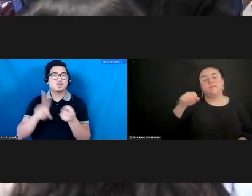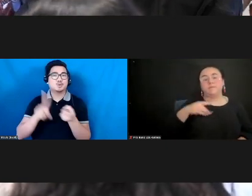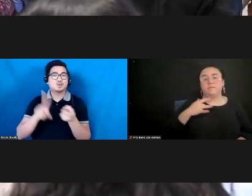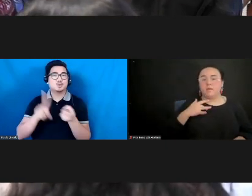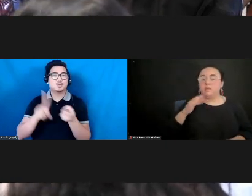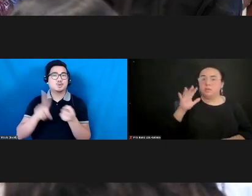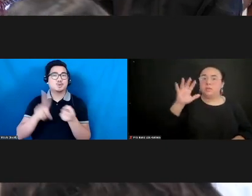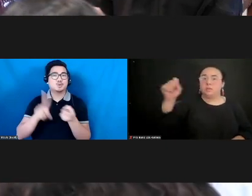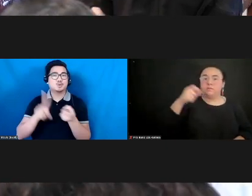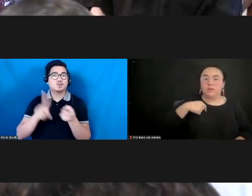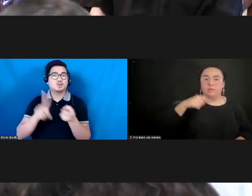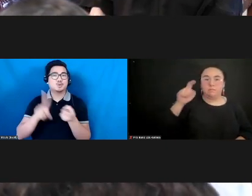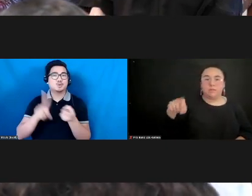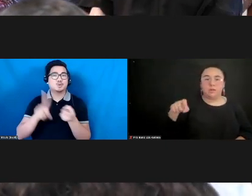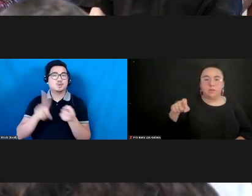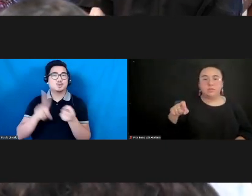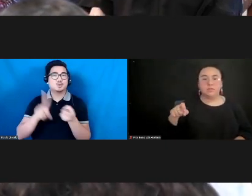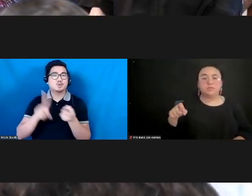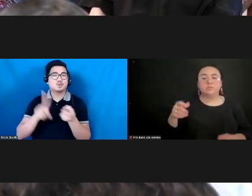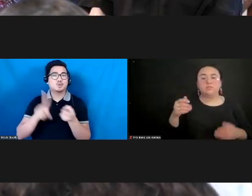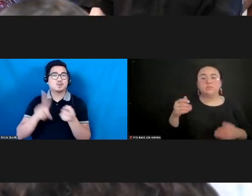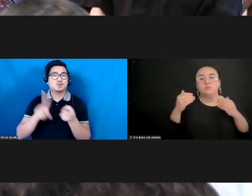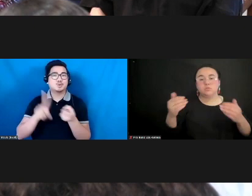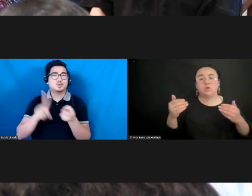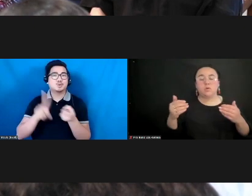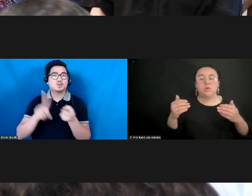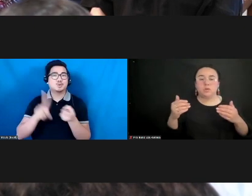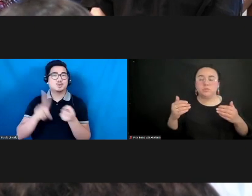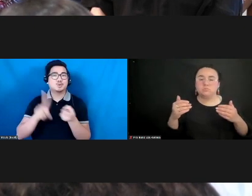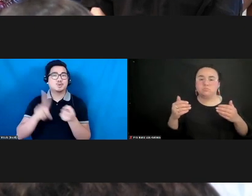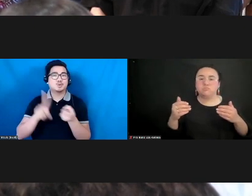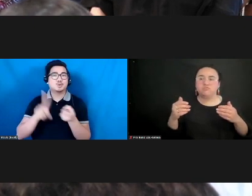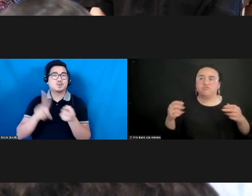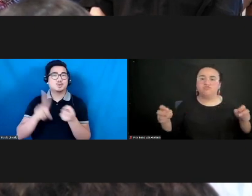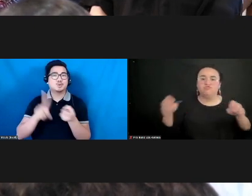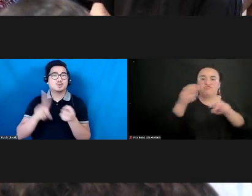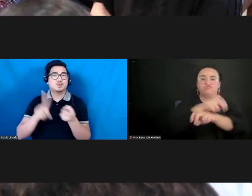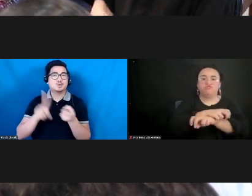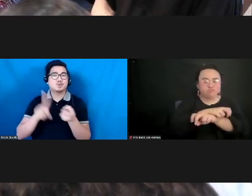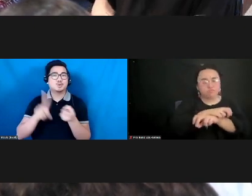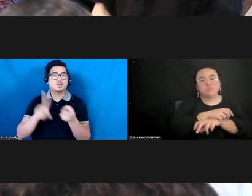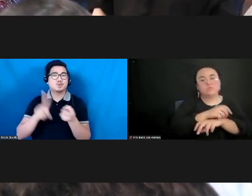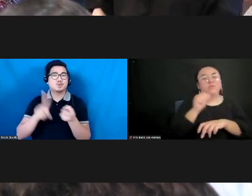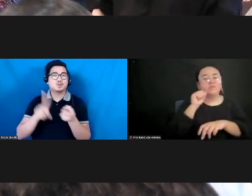free to make space for others. But please don't all leave at once.